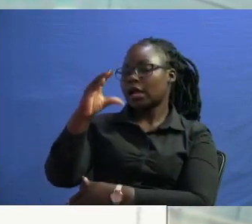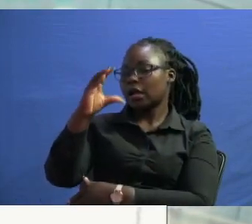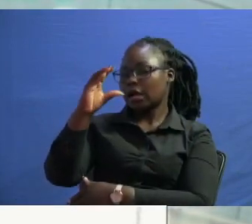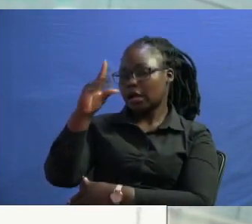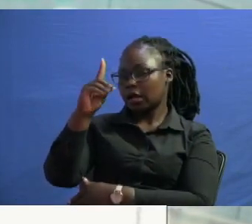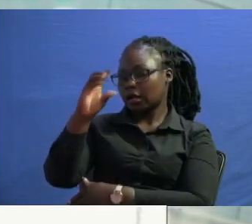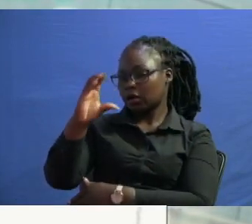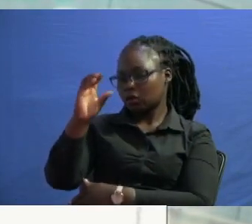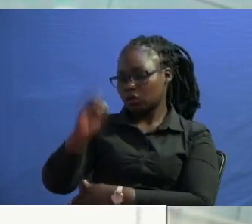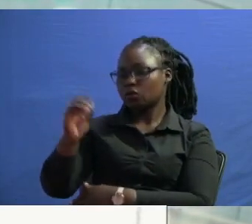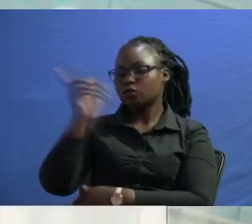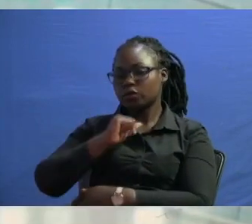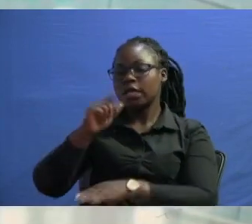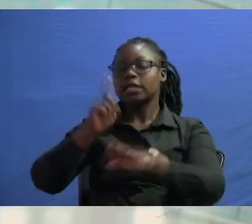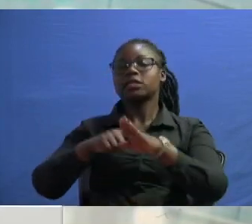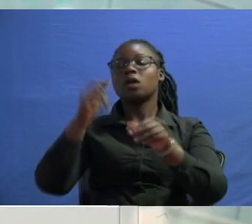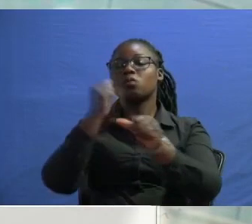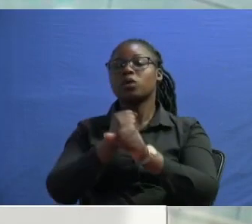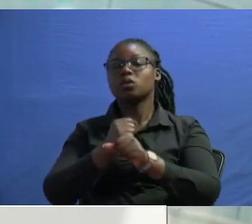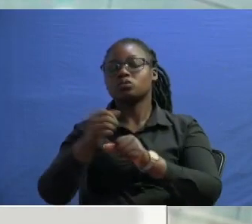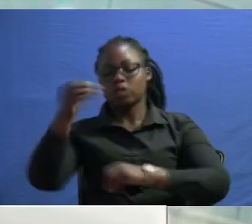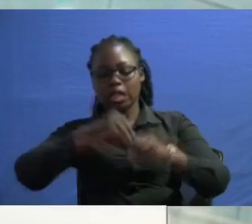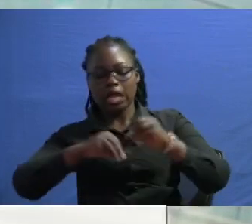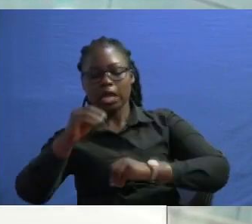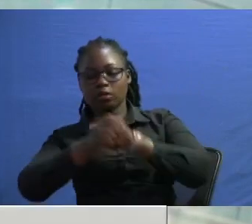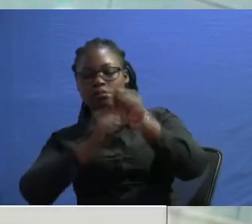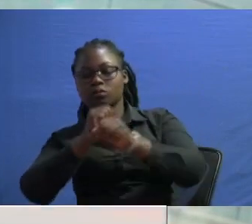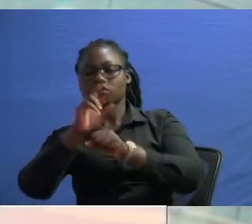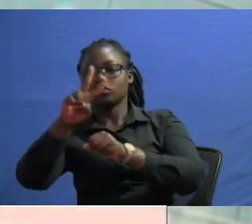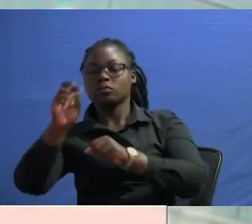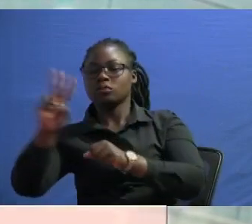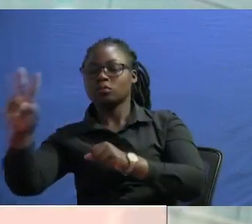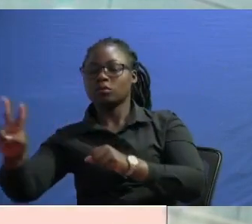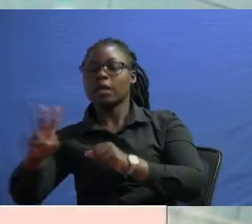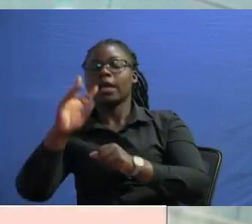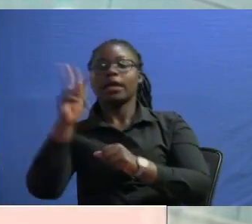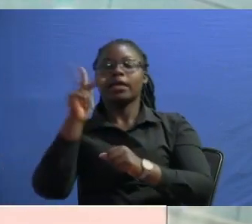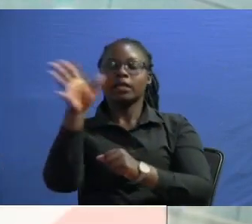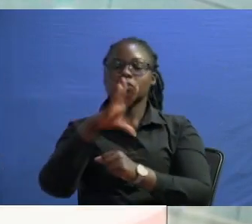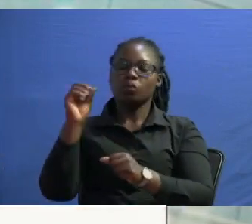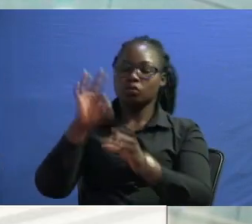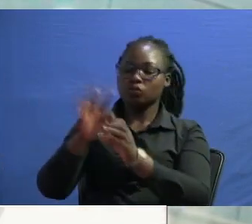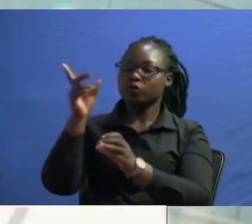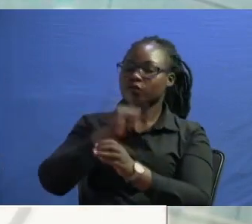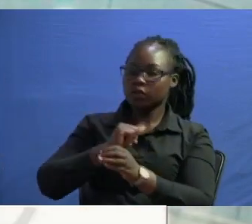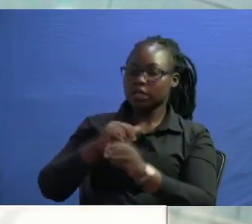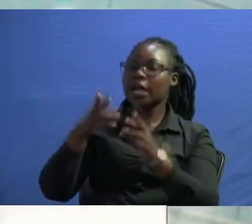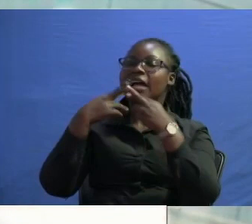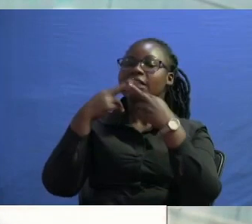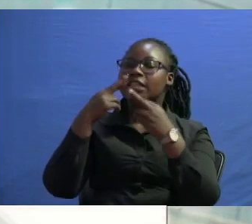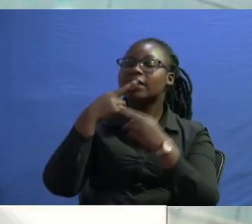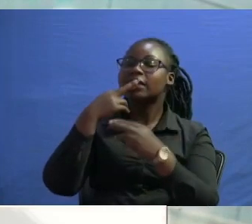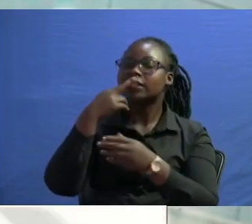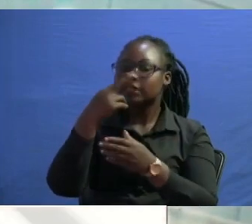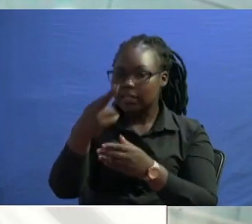conducted our elections in 2022 kenyans actually went out to vote and the result of a vote is